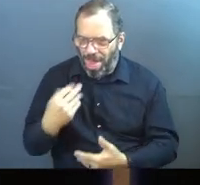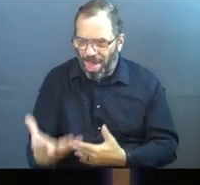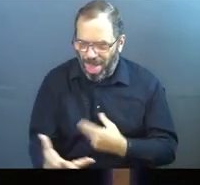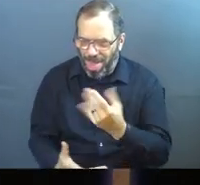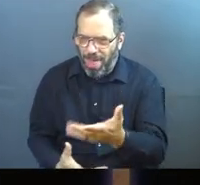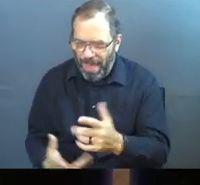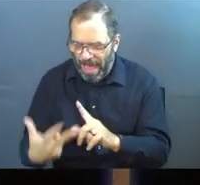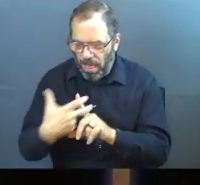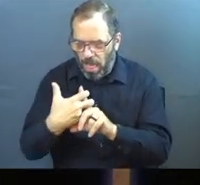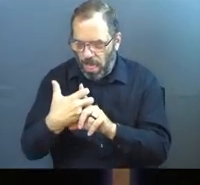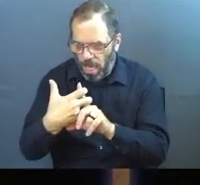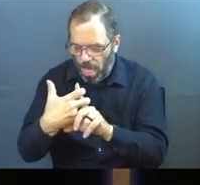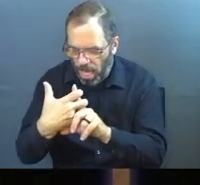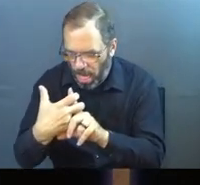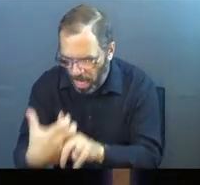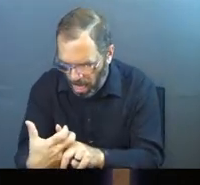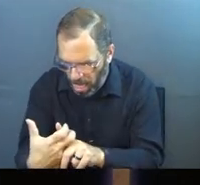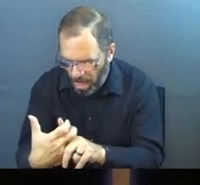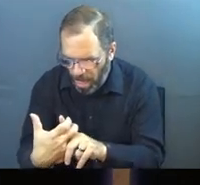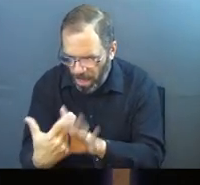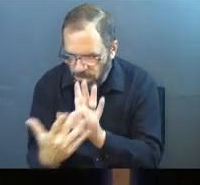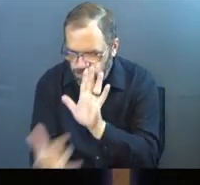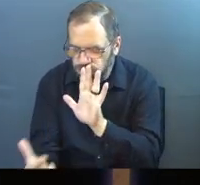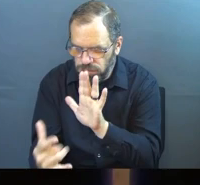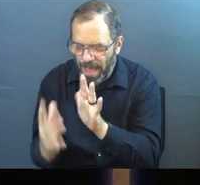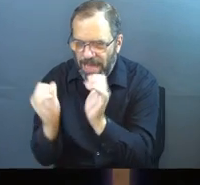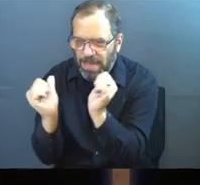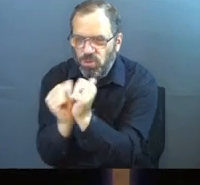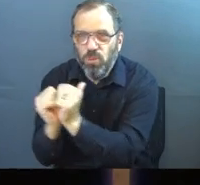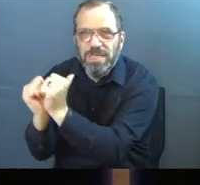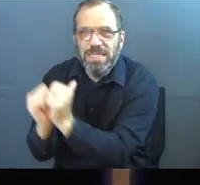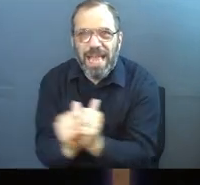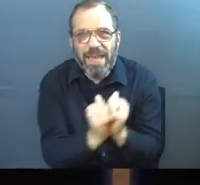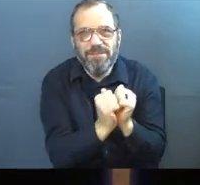more that they pull you in and they capture you and they enslave you.